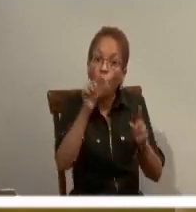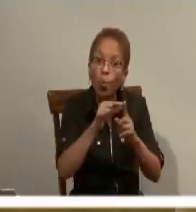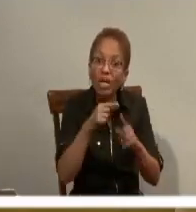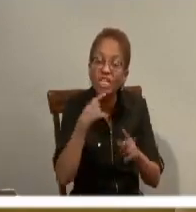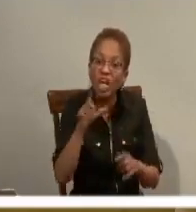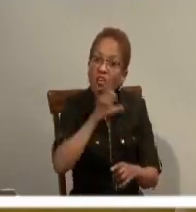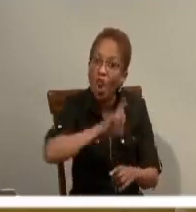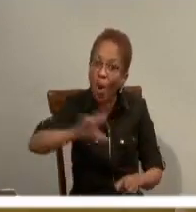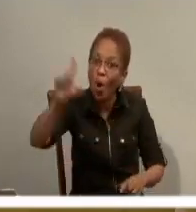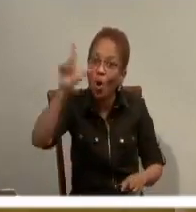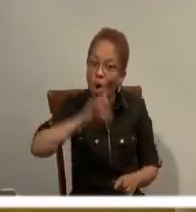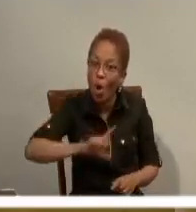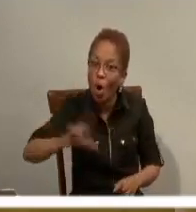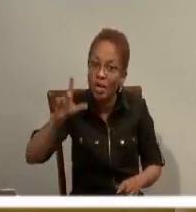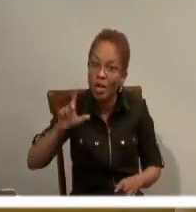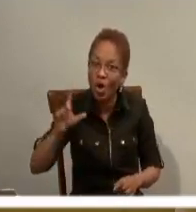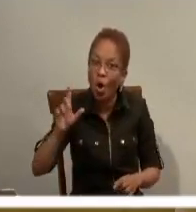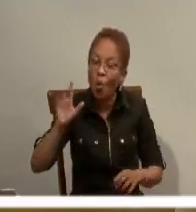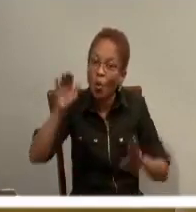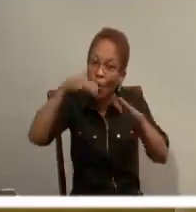Say it again for a minute. Those who?